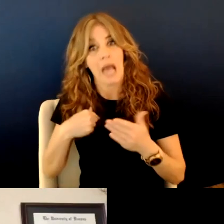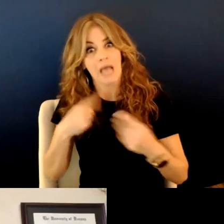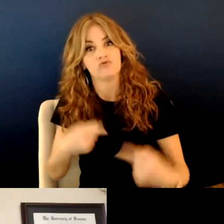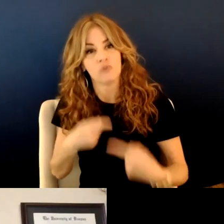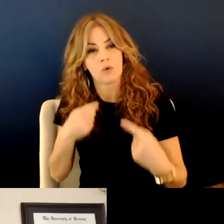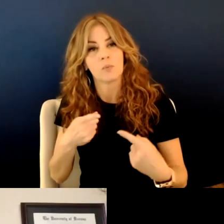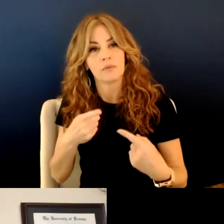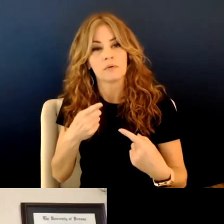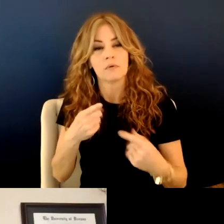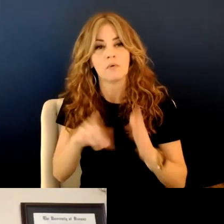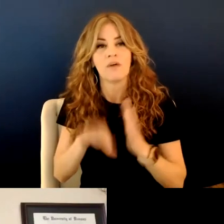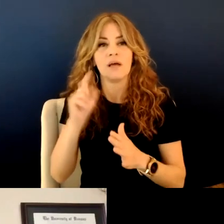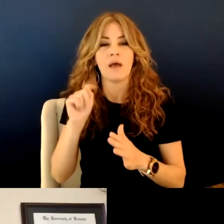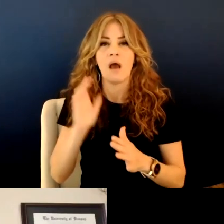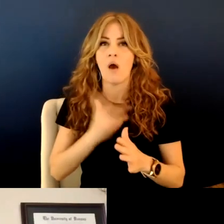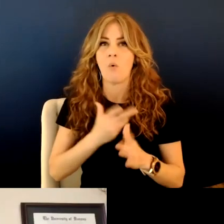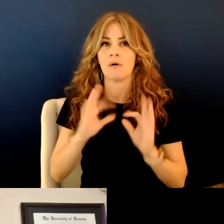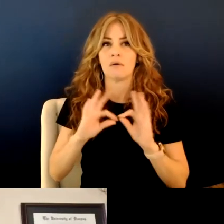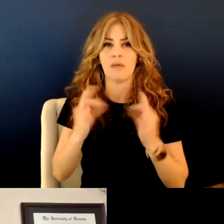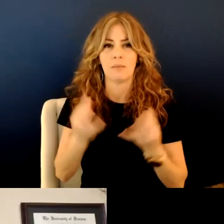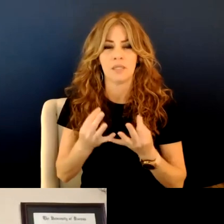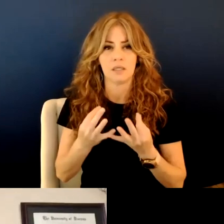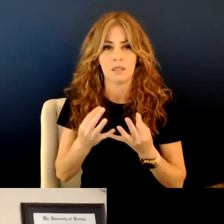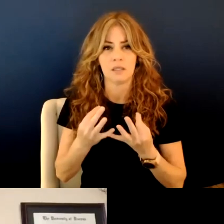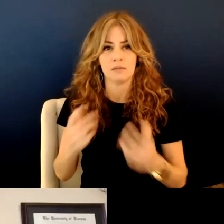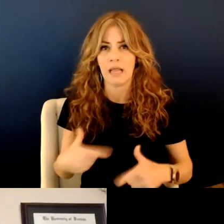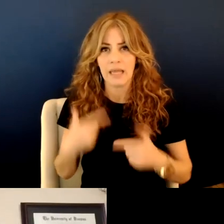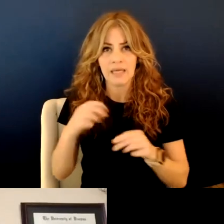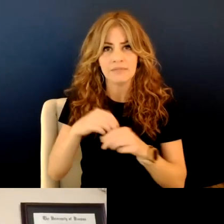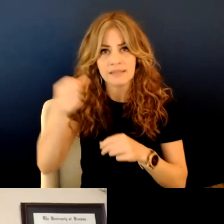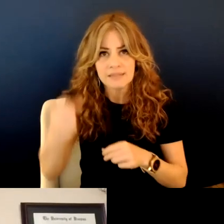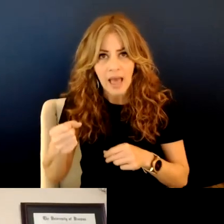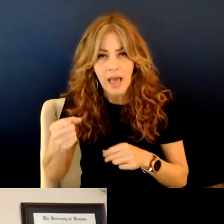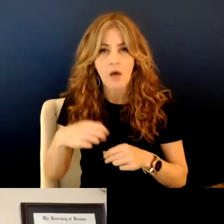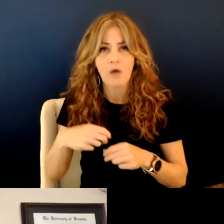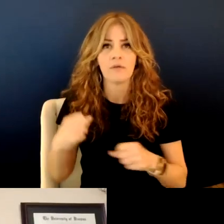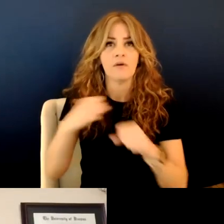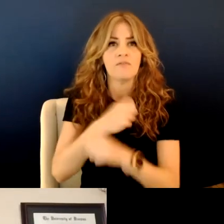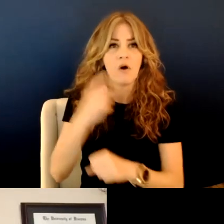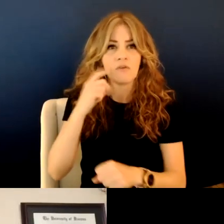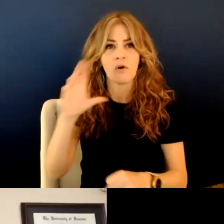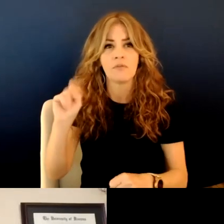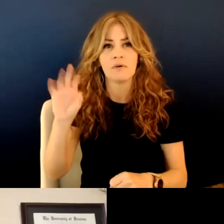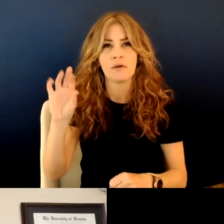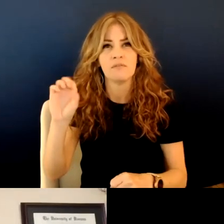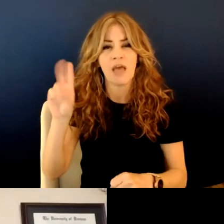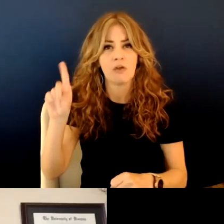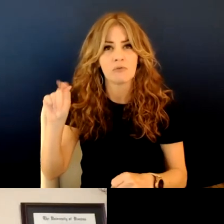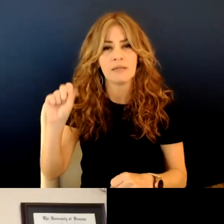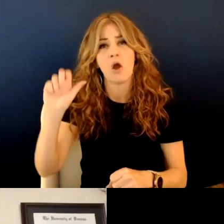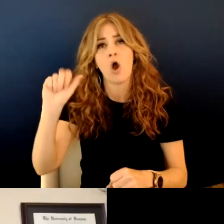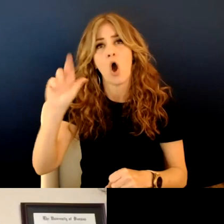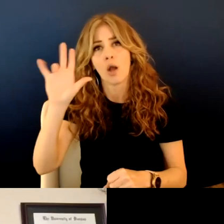finding out that our family had, um, lived in the South, fought for the Confederate Army and enslaved human beings.